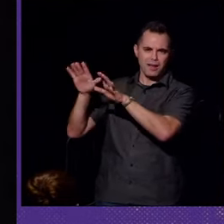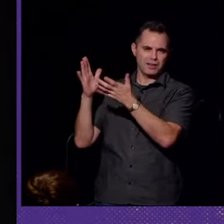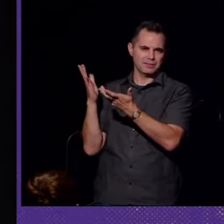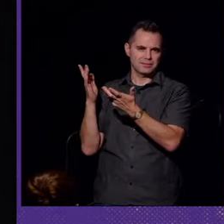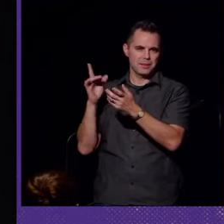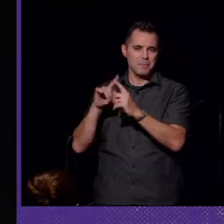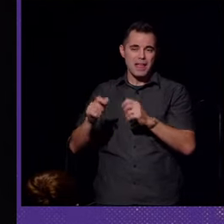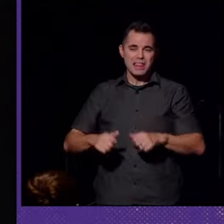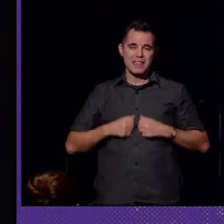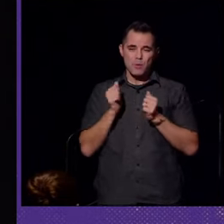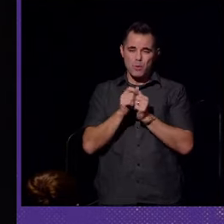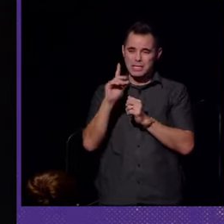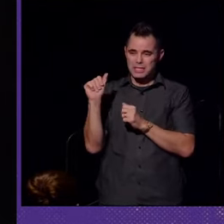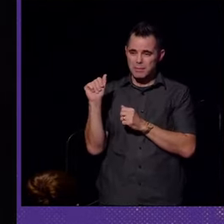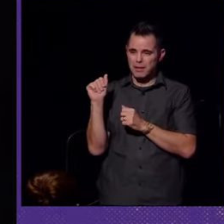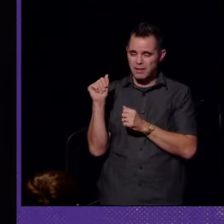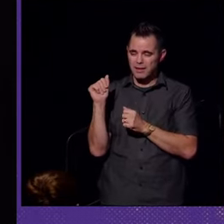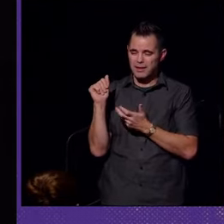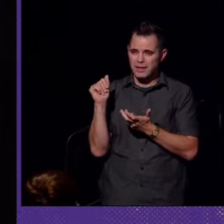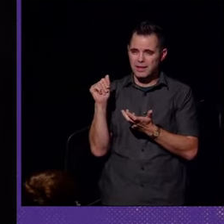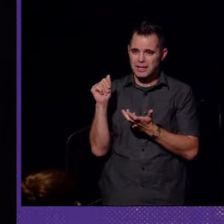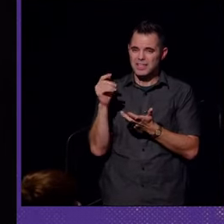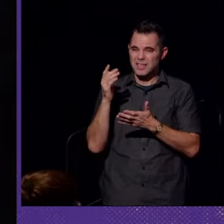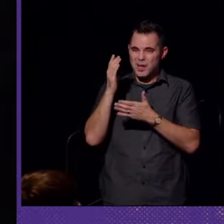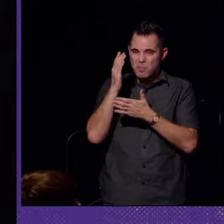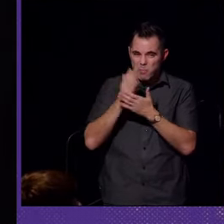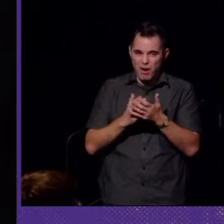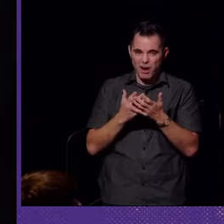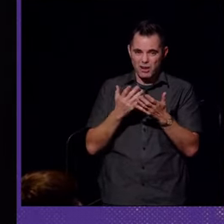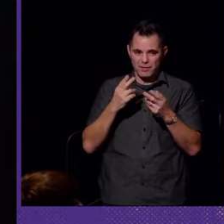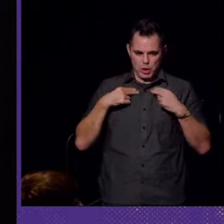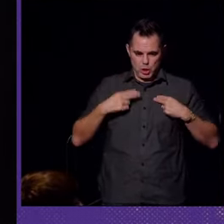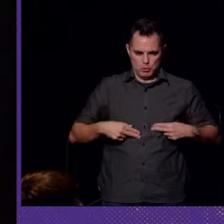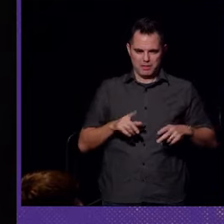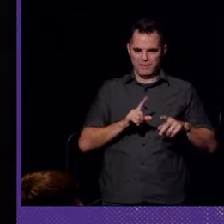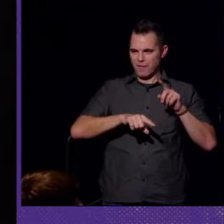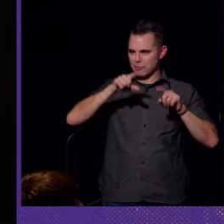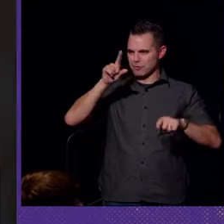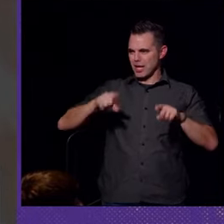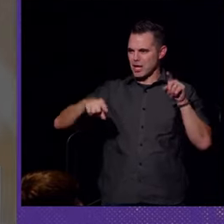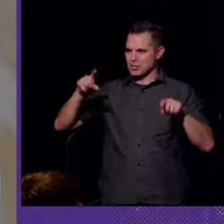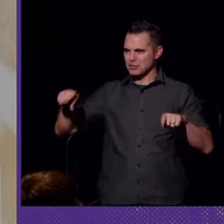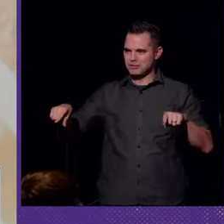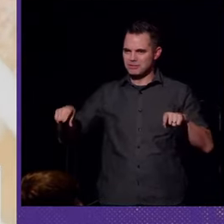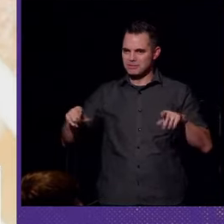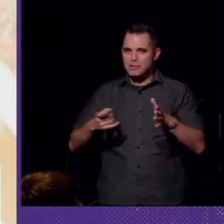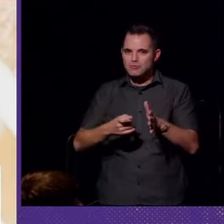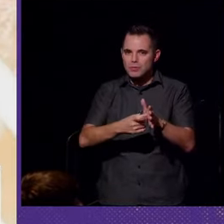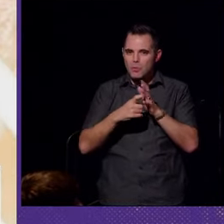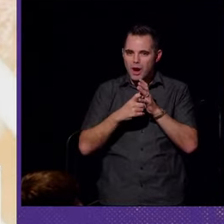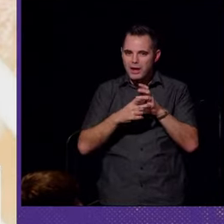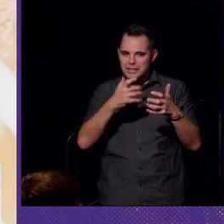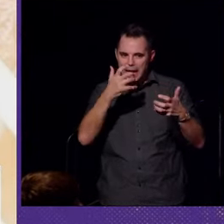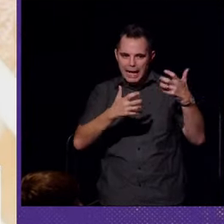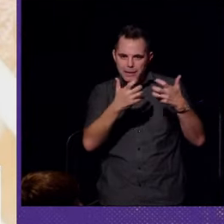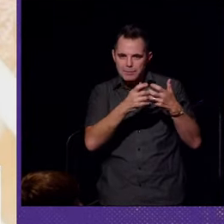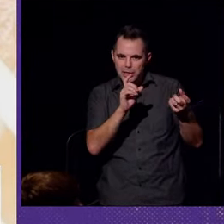But living with disability is part of human variation. It requires adaptation.